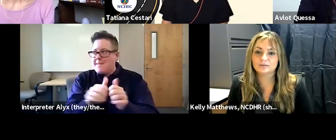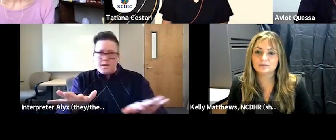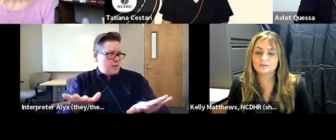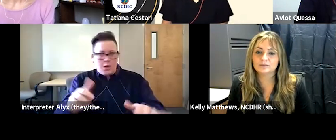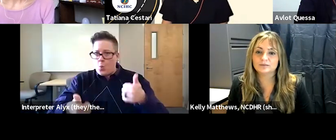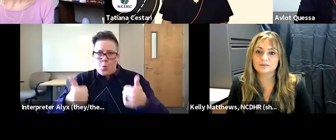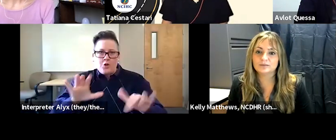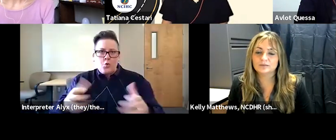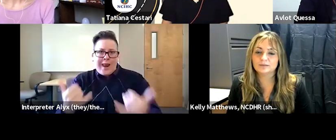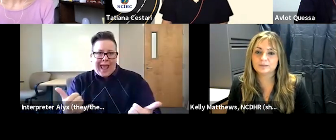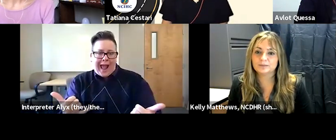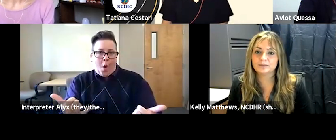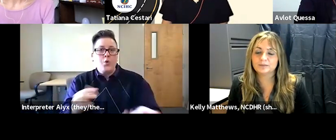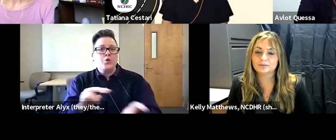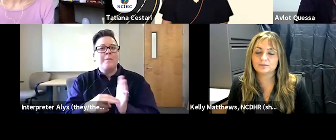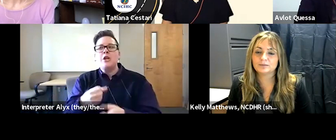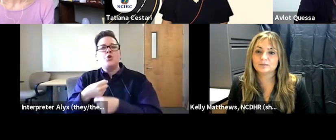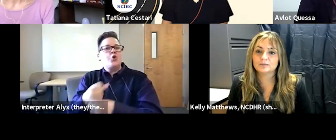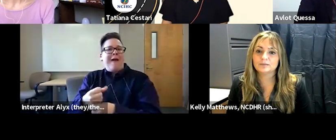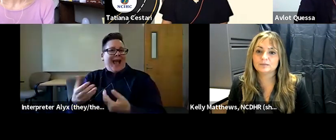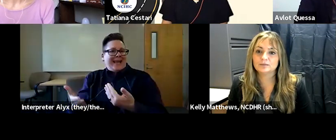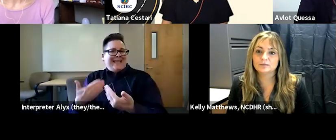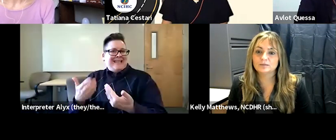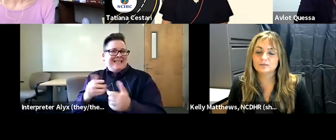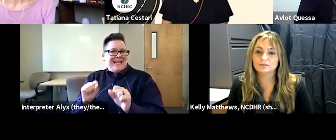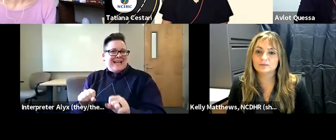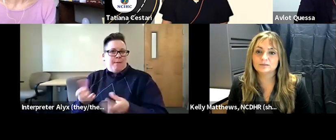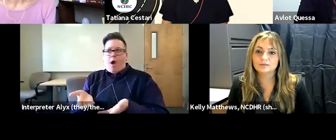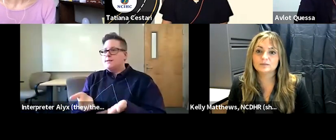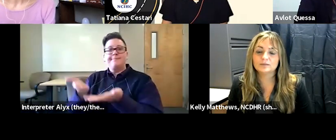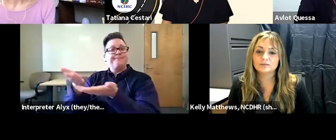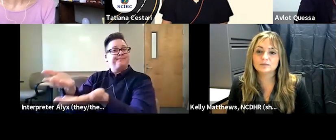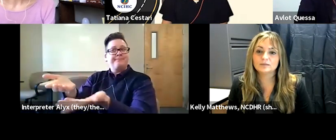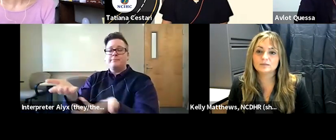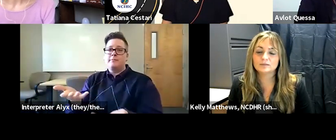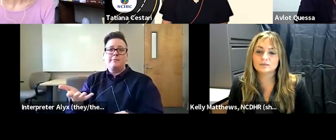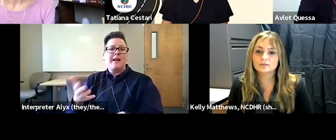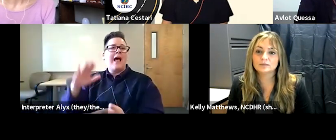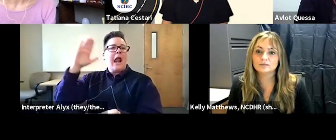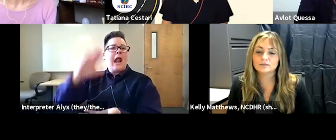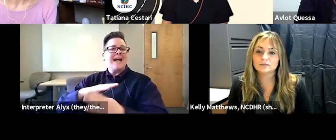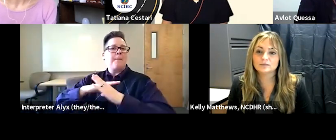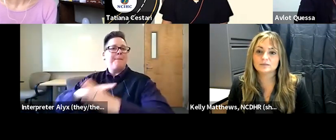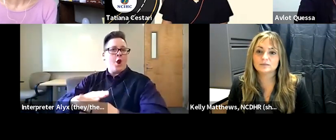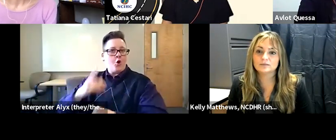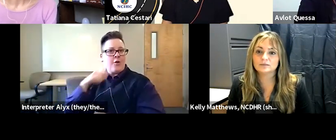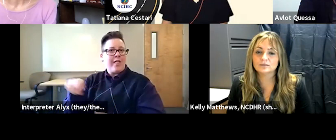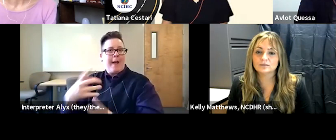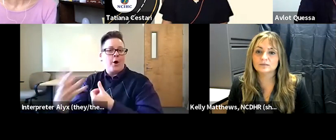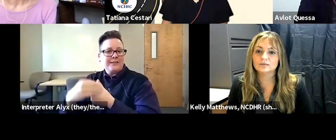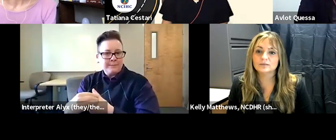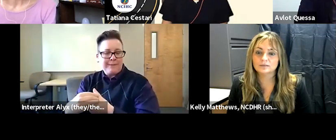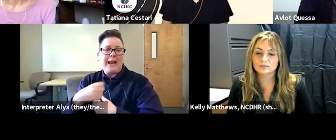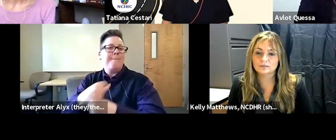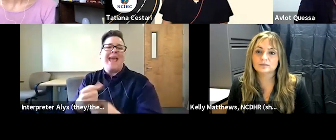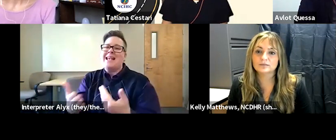making it as as easy as possible lowering the barrier of participation making it as easy